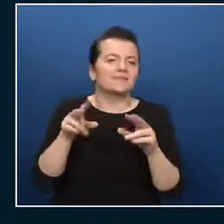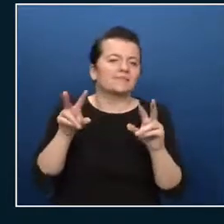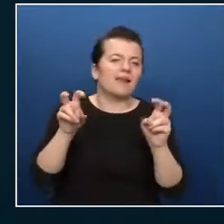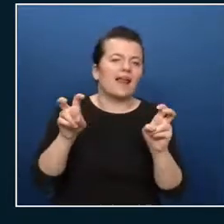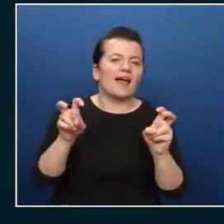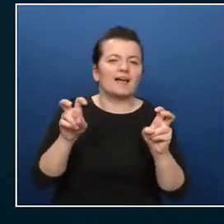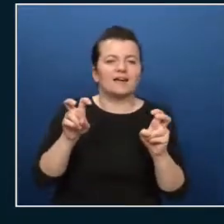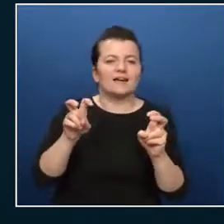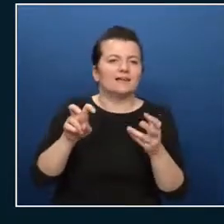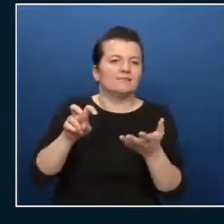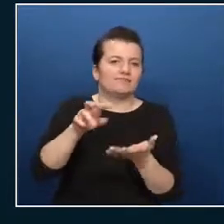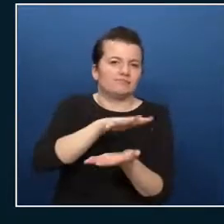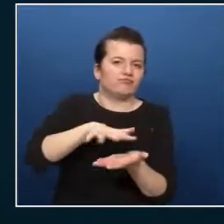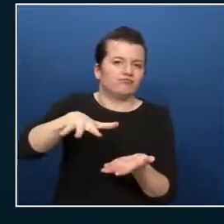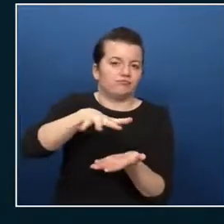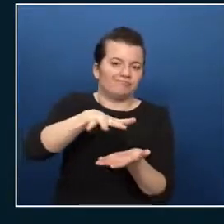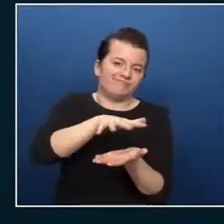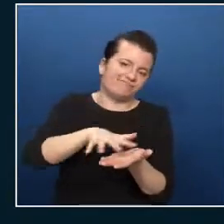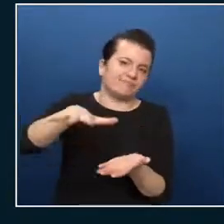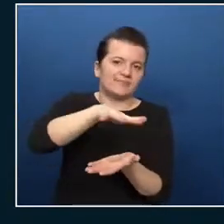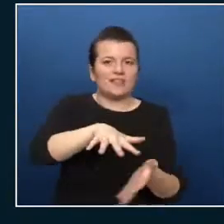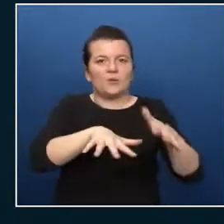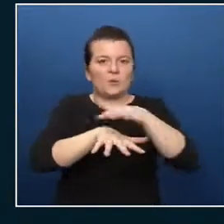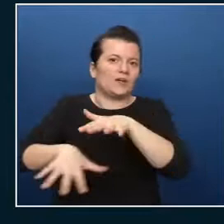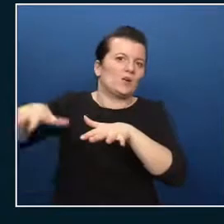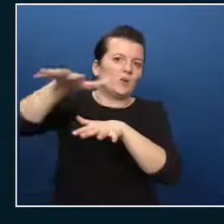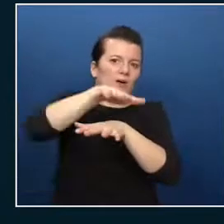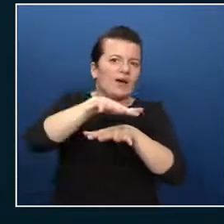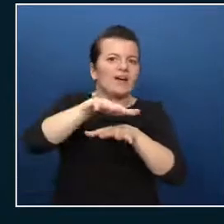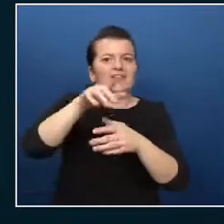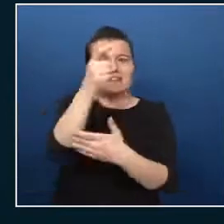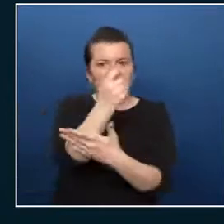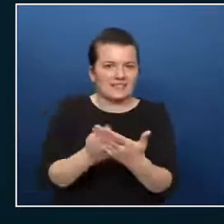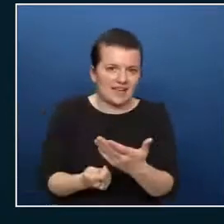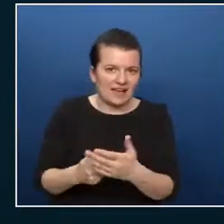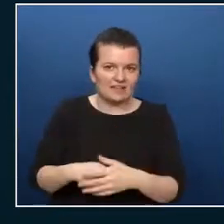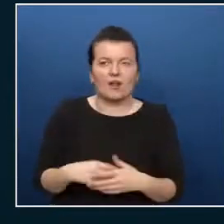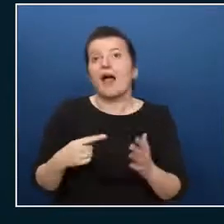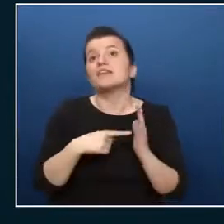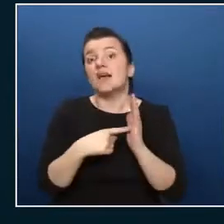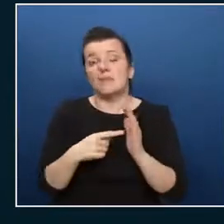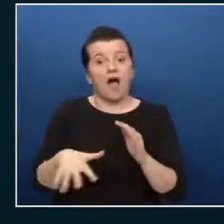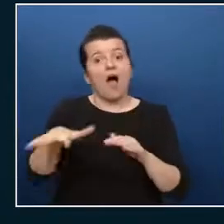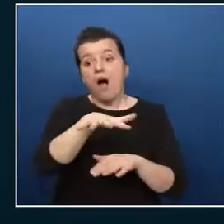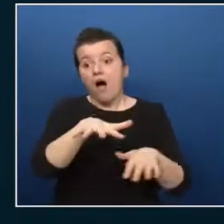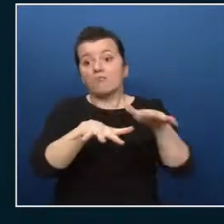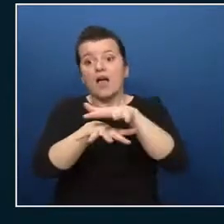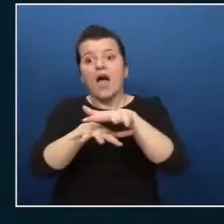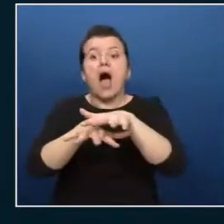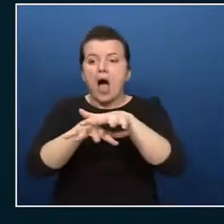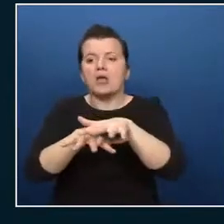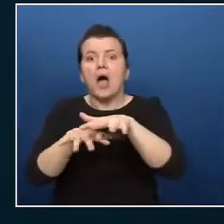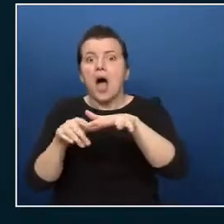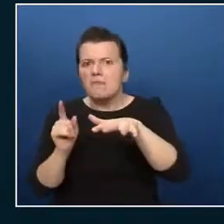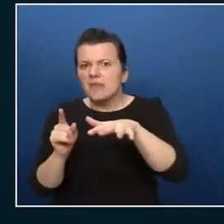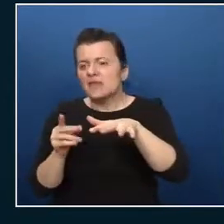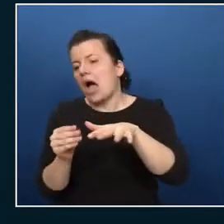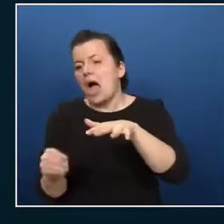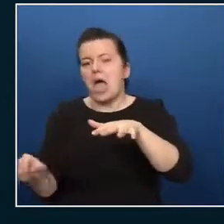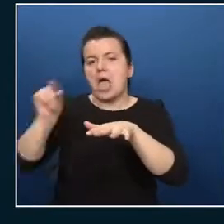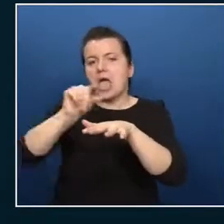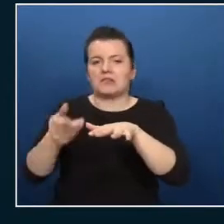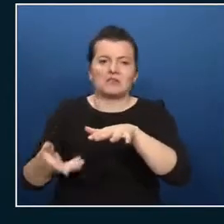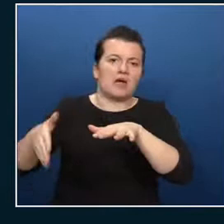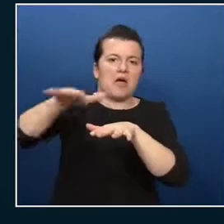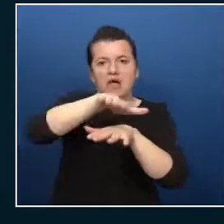capabilities so you need need something else just edit edit right so it it's pretty